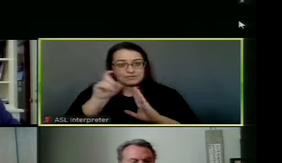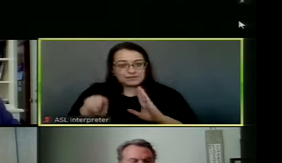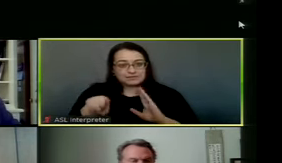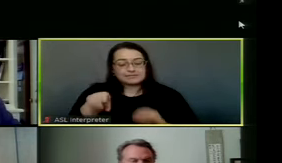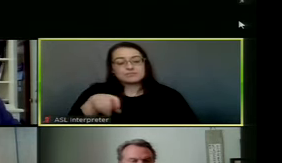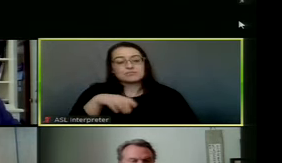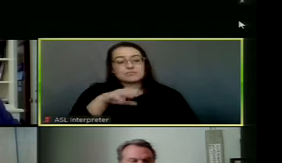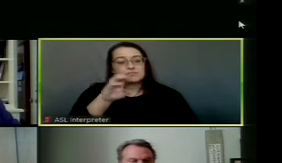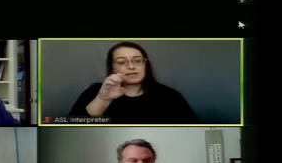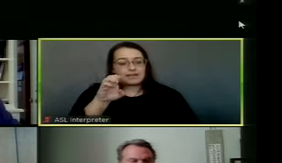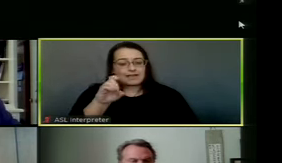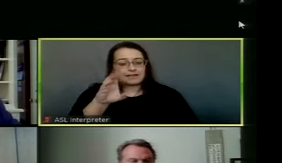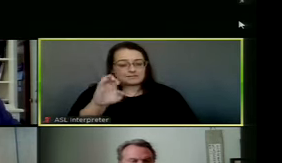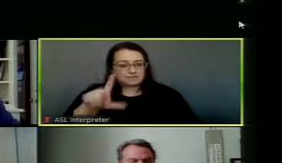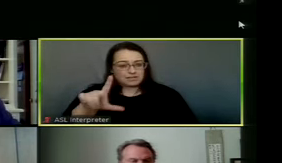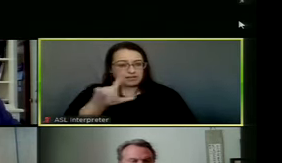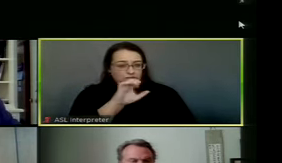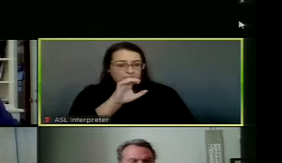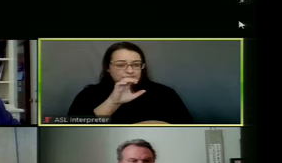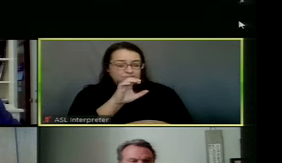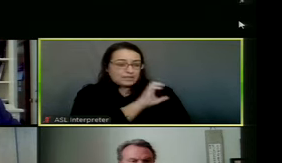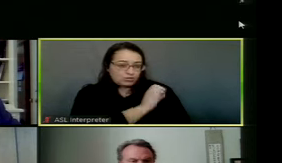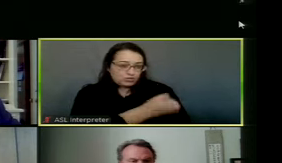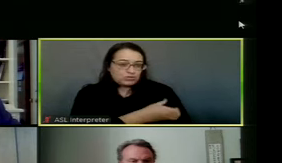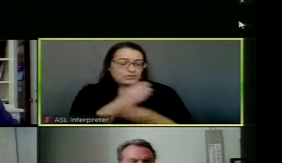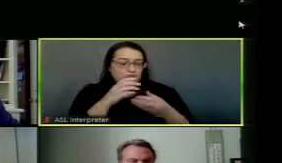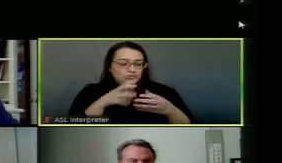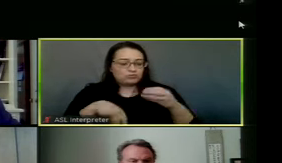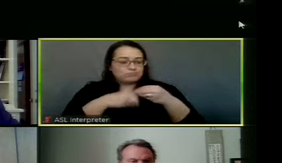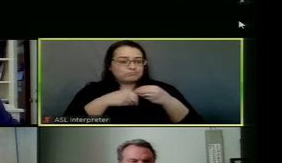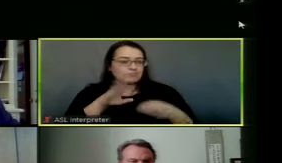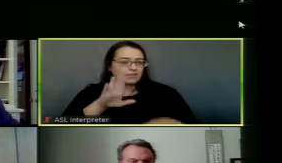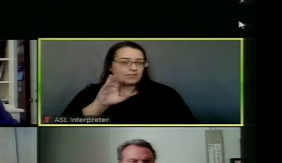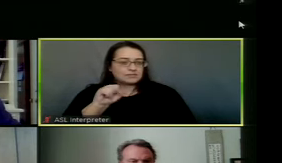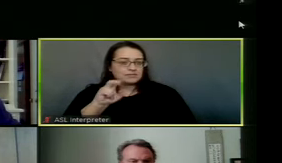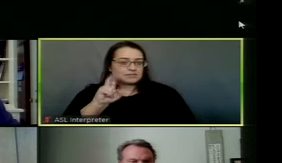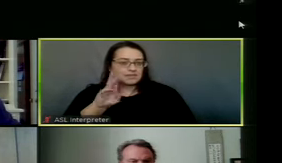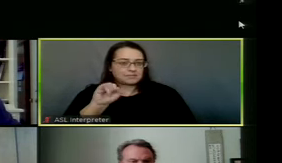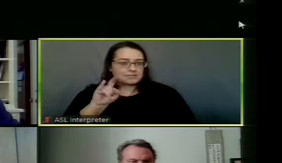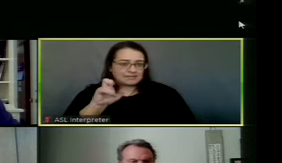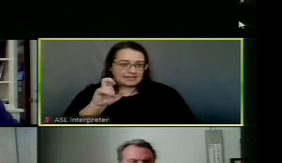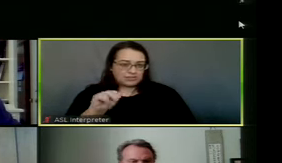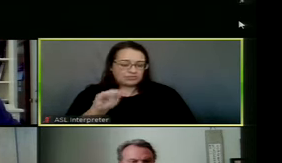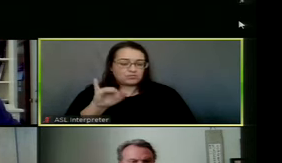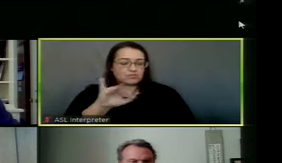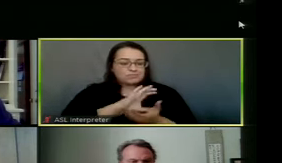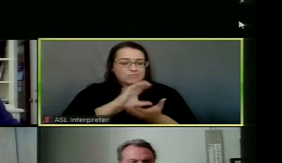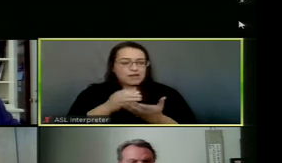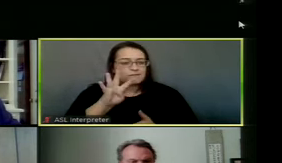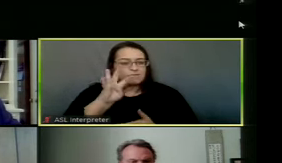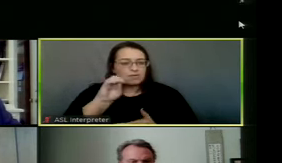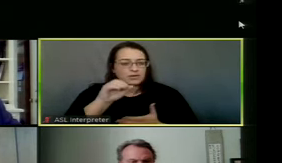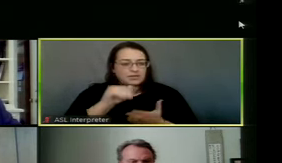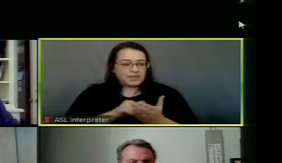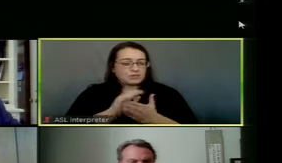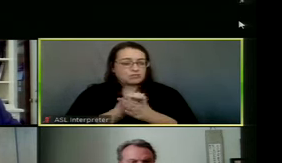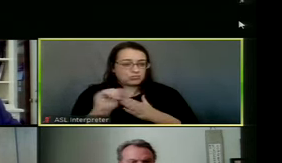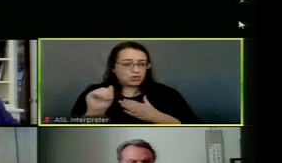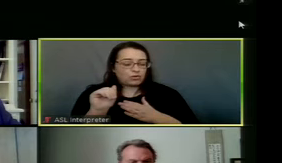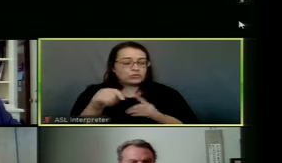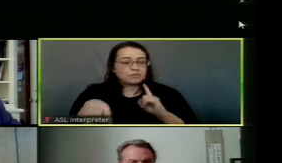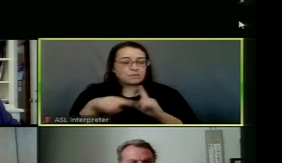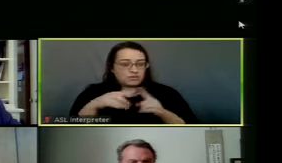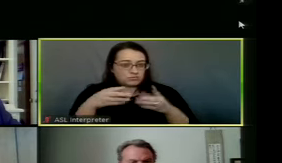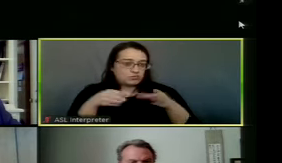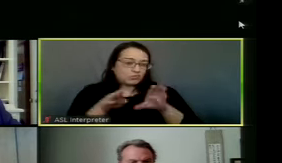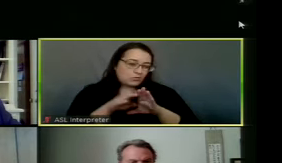to XL Energy to expand their substation. And that would be in the amount of $40,000 plus